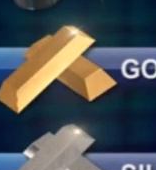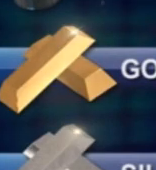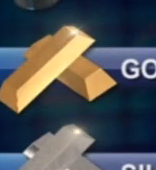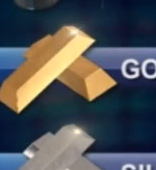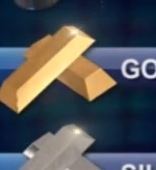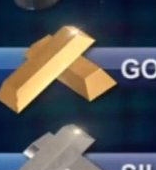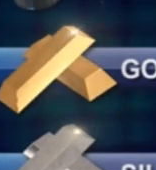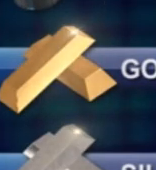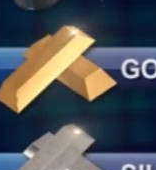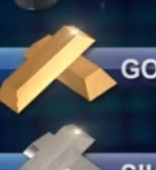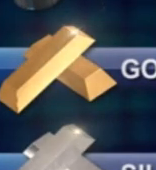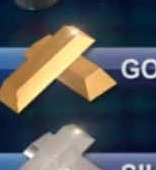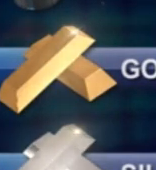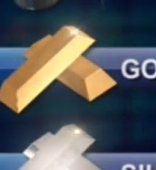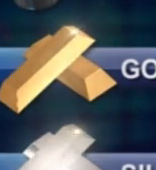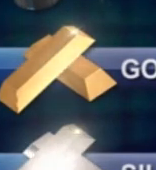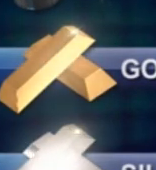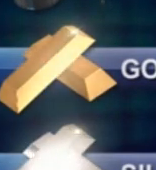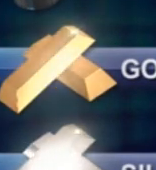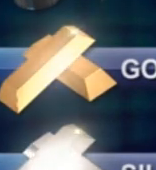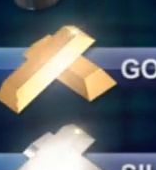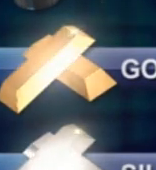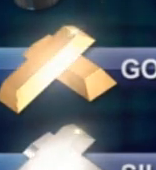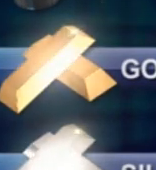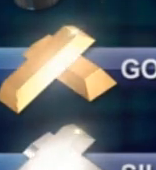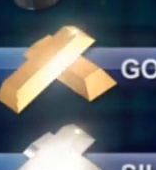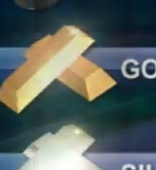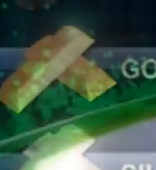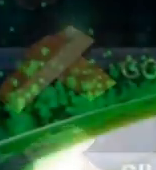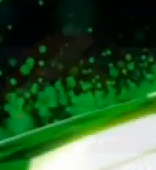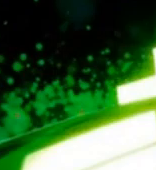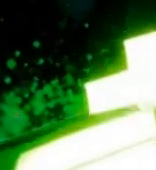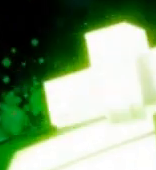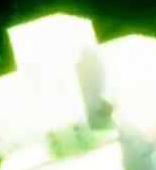and silver closed up at $27.57 an ounce.